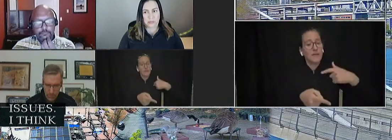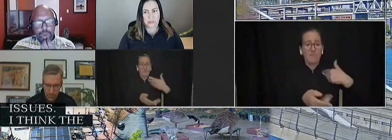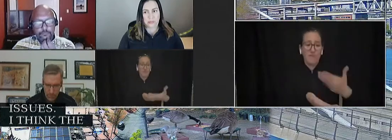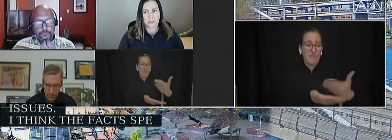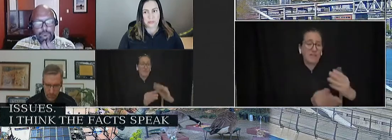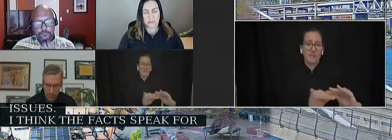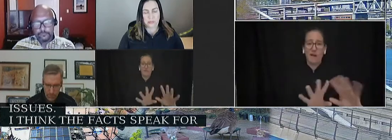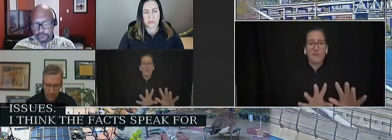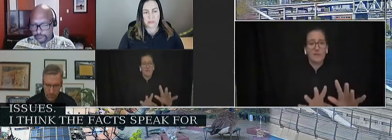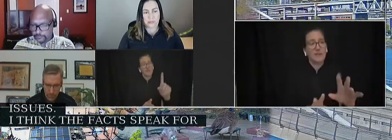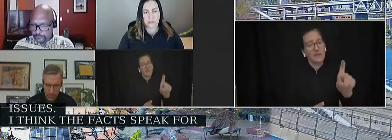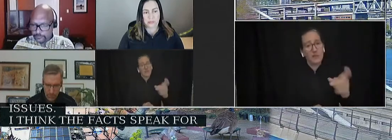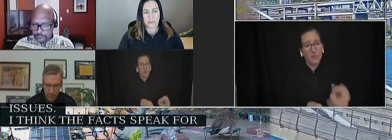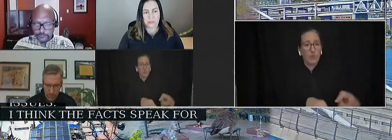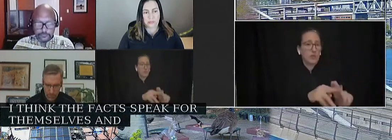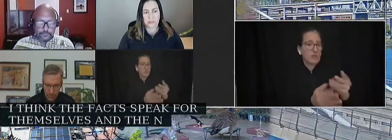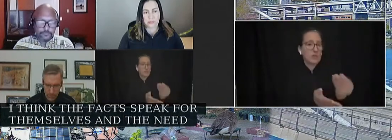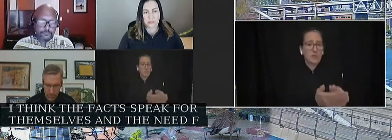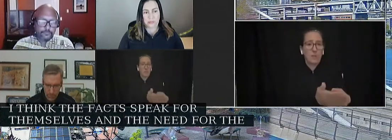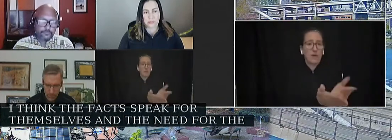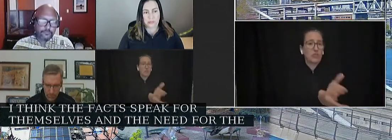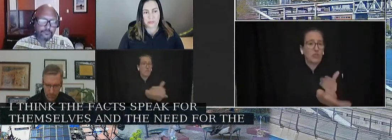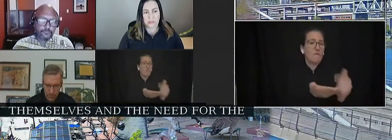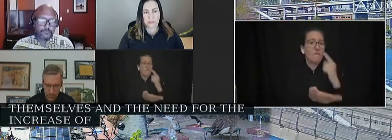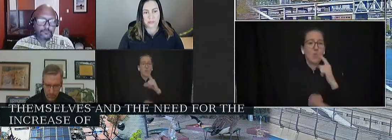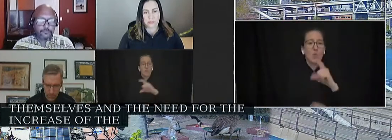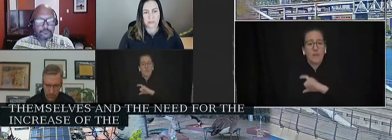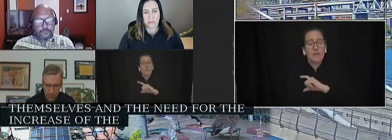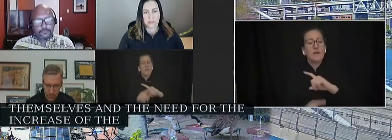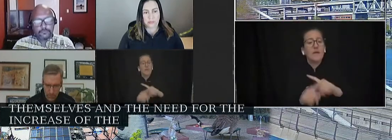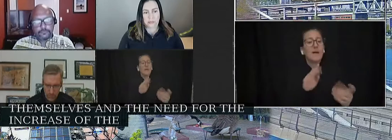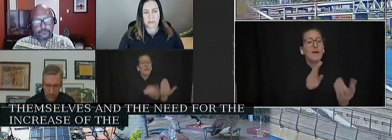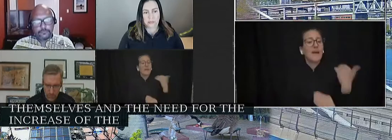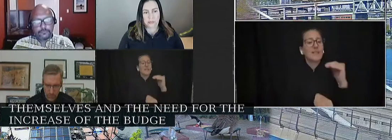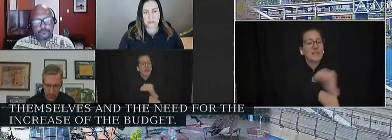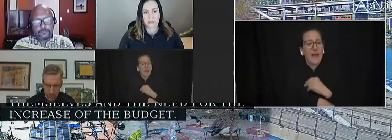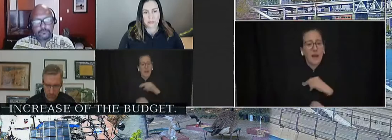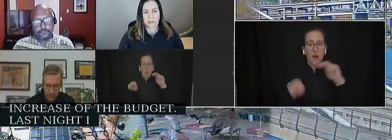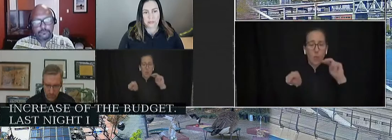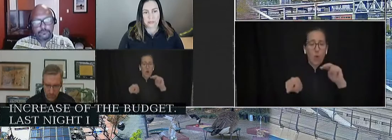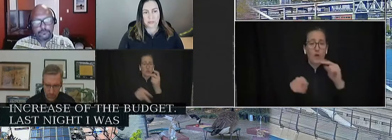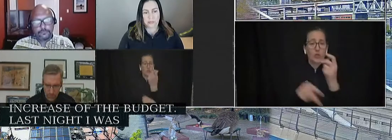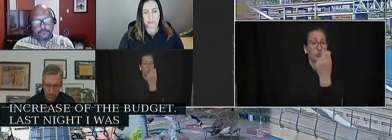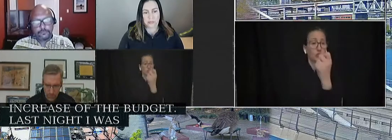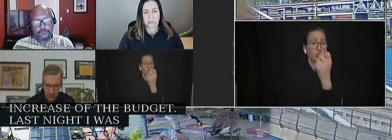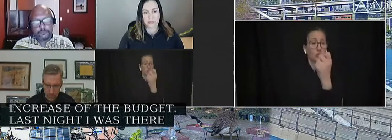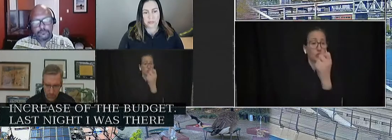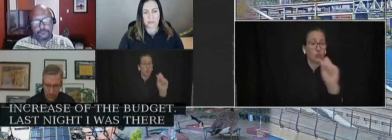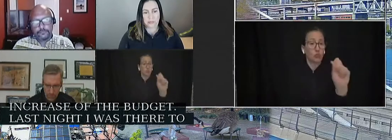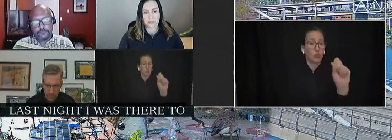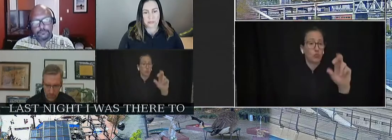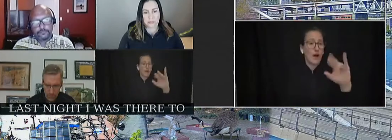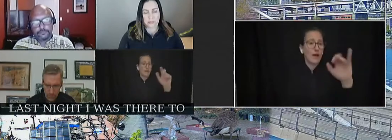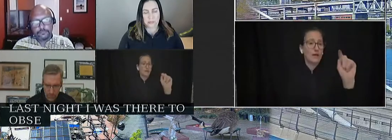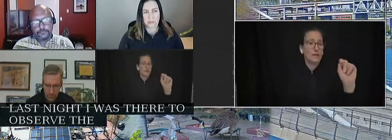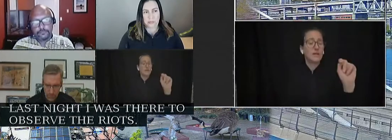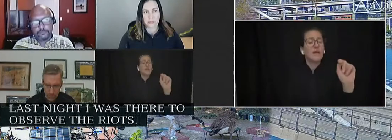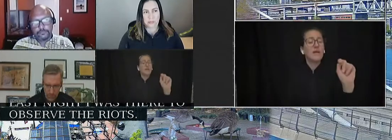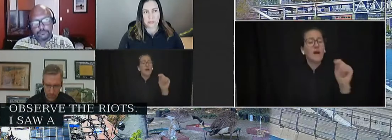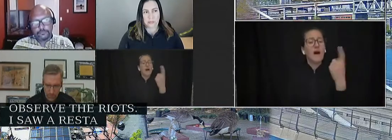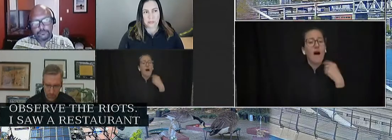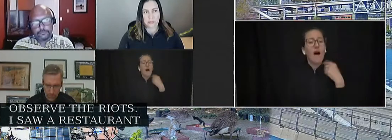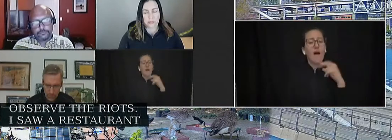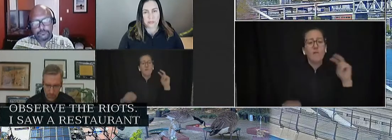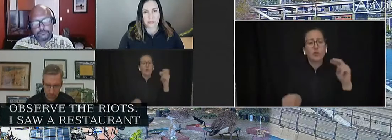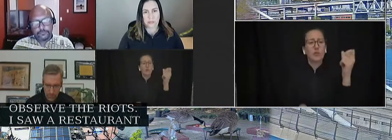However, last night I was there to observe the riots, as I have observed demonstrations in the past. I saw a restaurant employee get